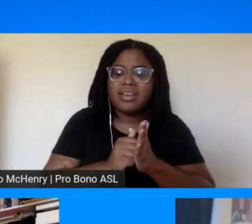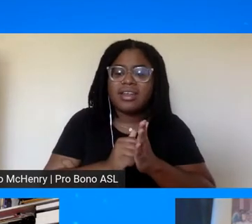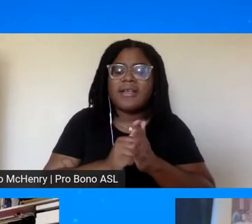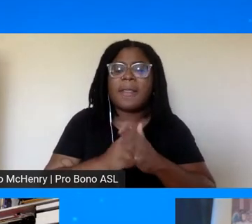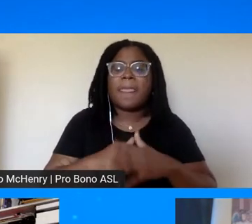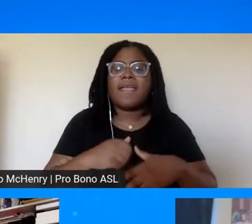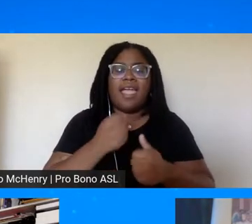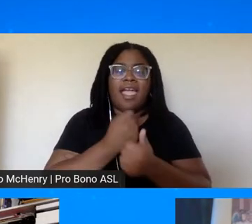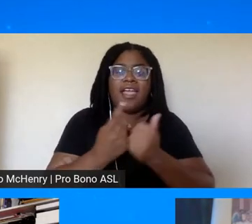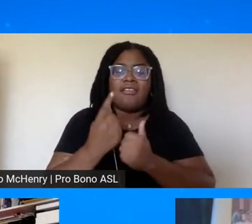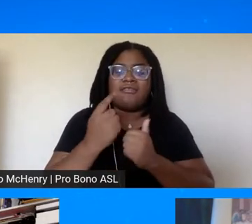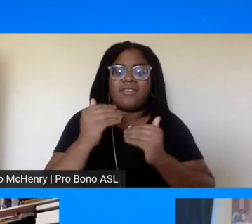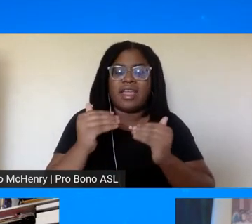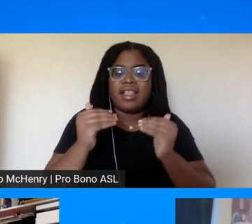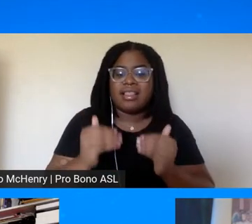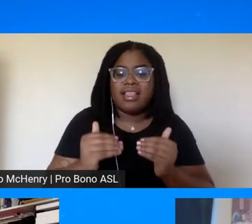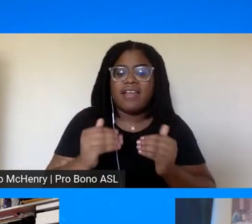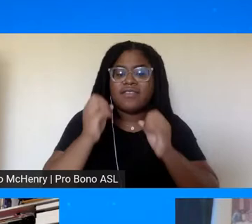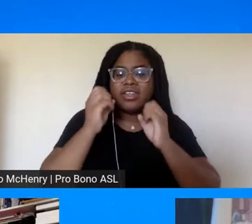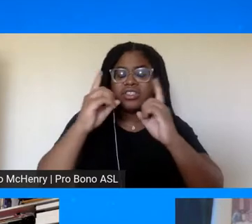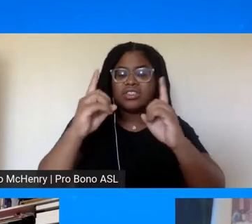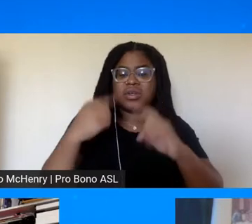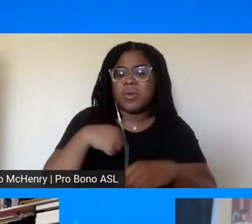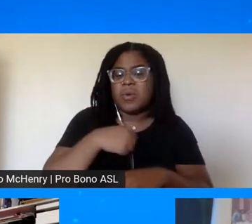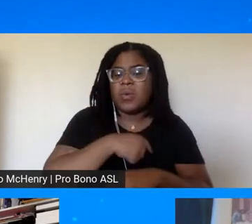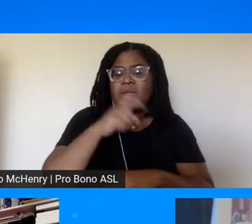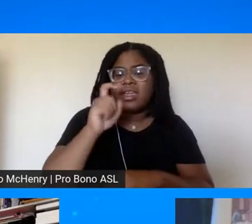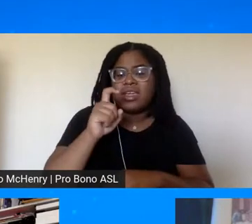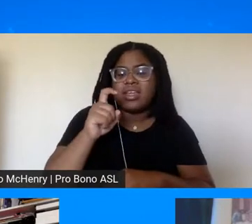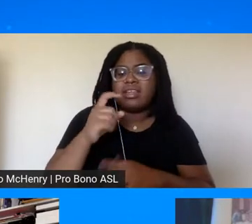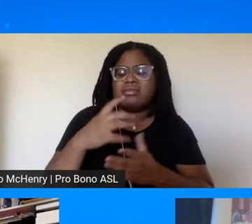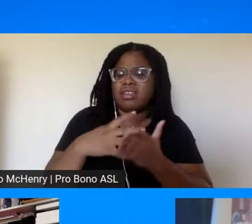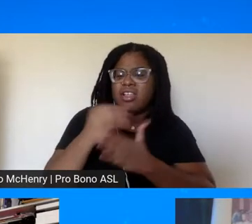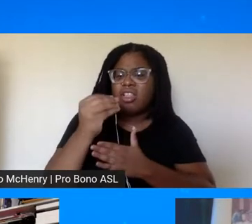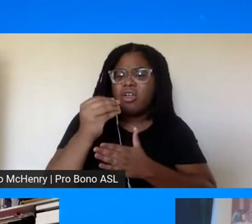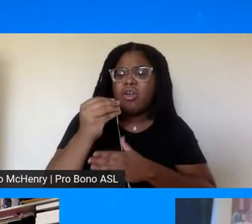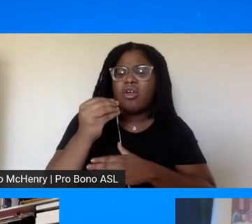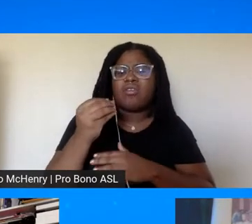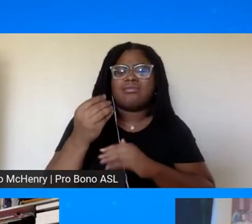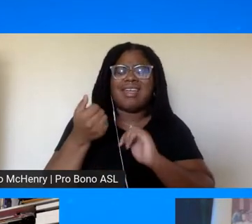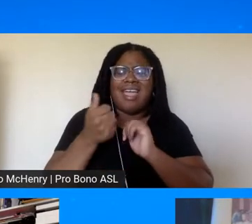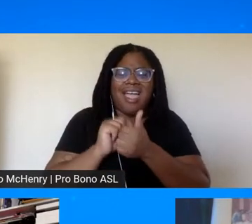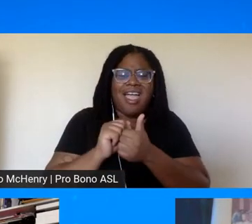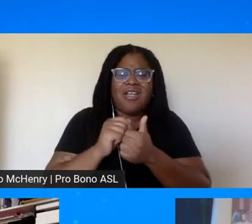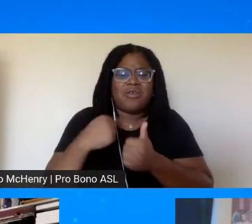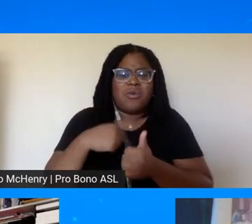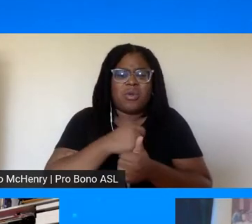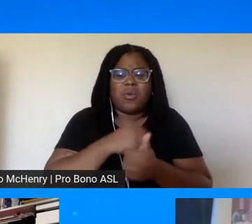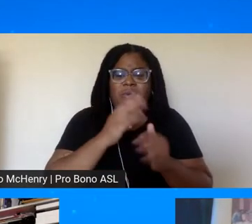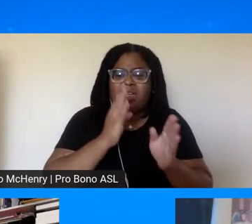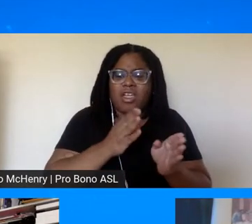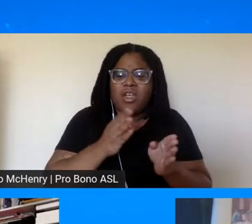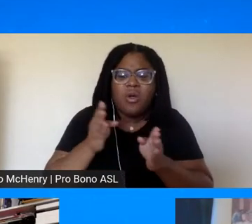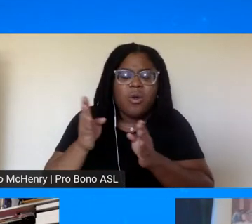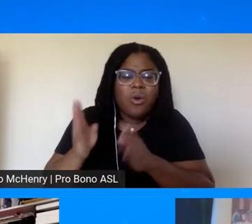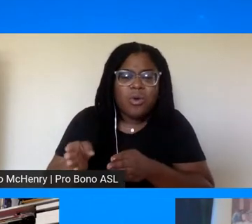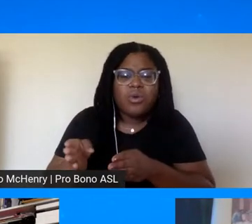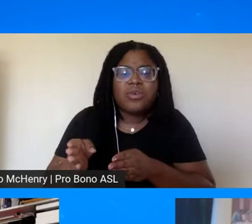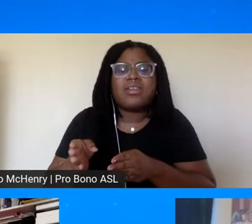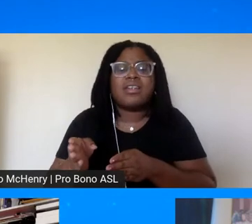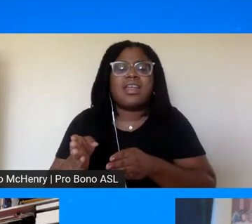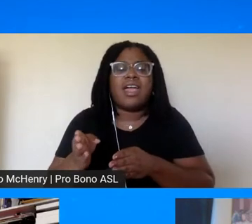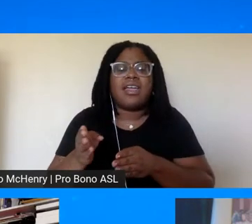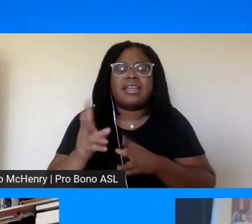of education needs, we need to be thinking about how can we organize our young people's brains toward policy writing, right?